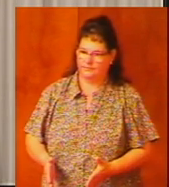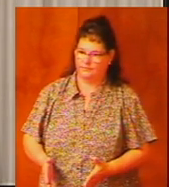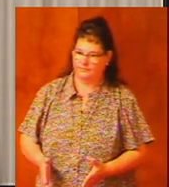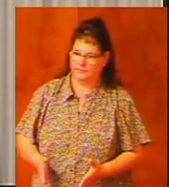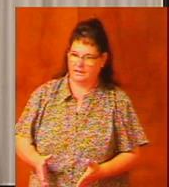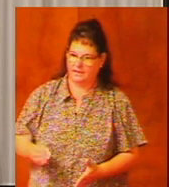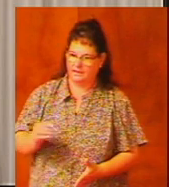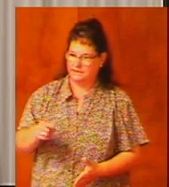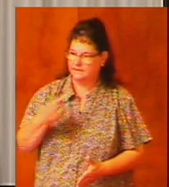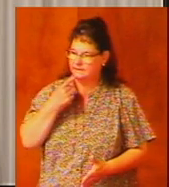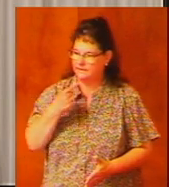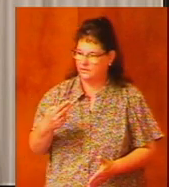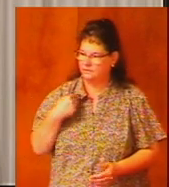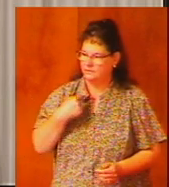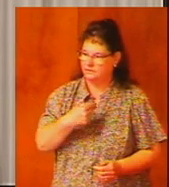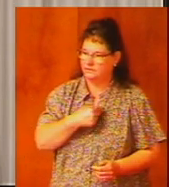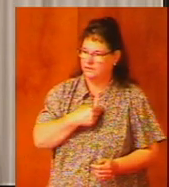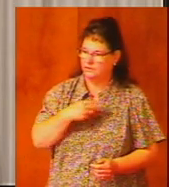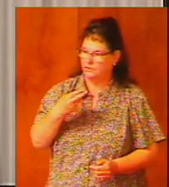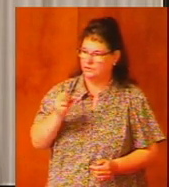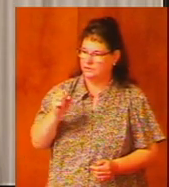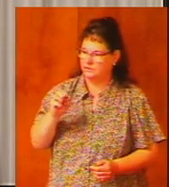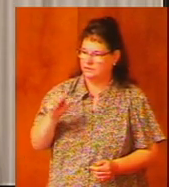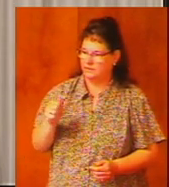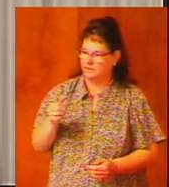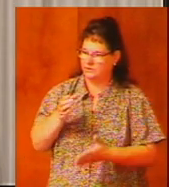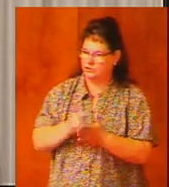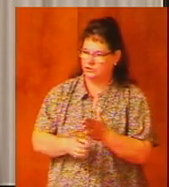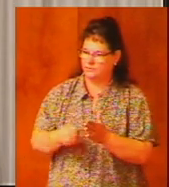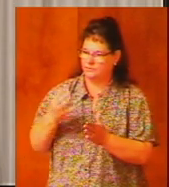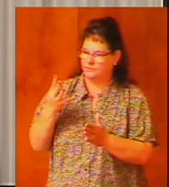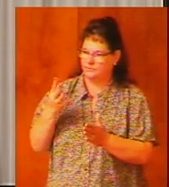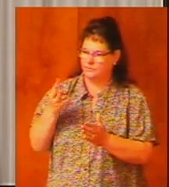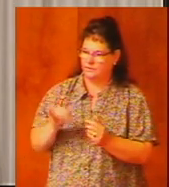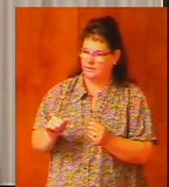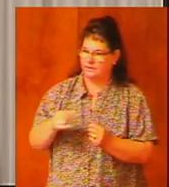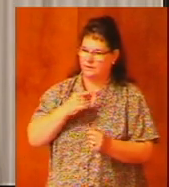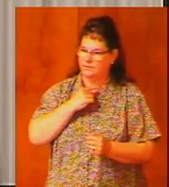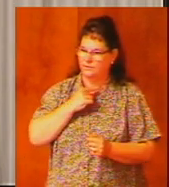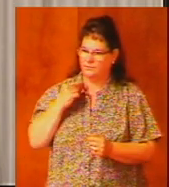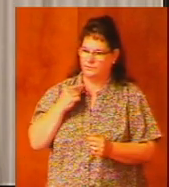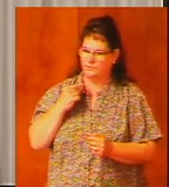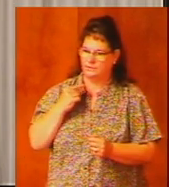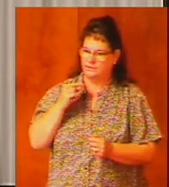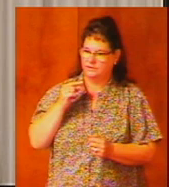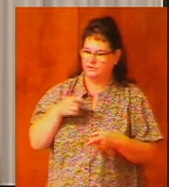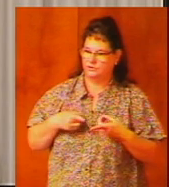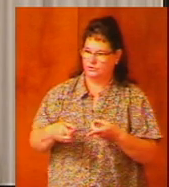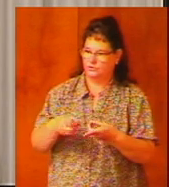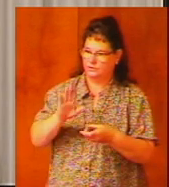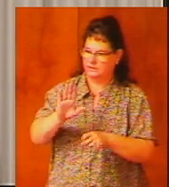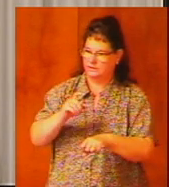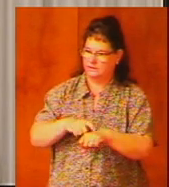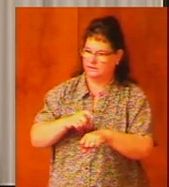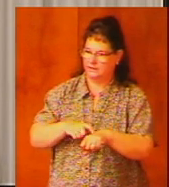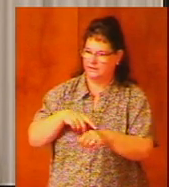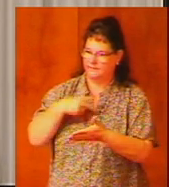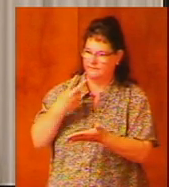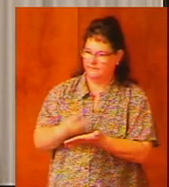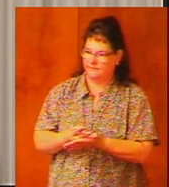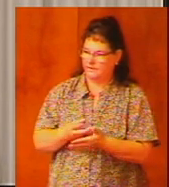and he tells us in Hosea chapter 4 that the priests in his day failed to